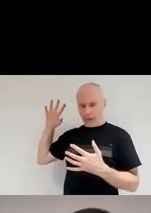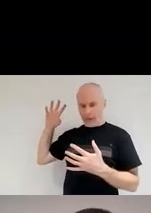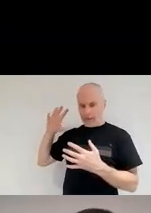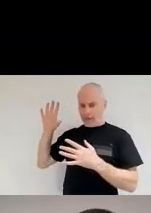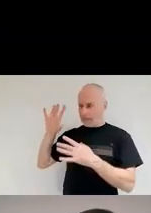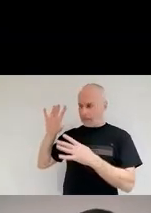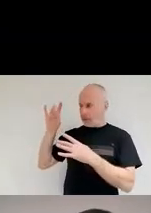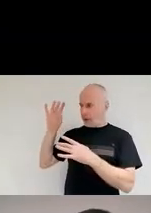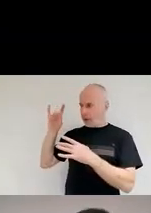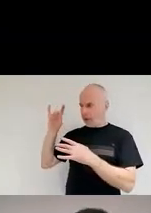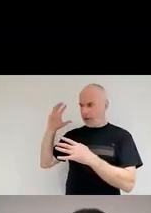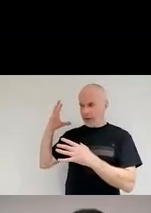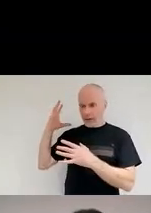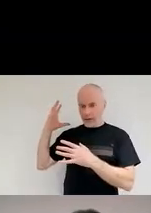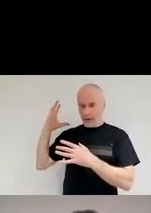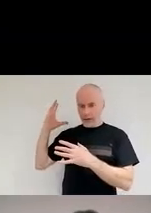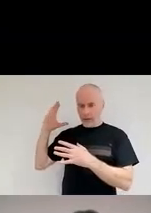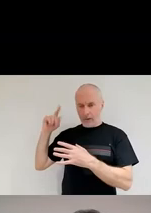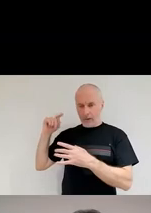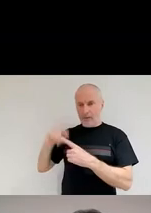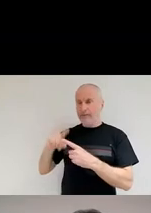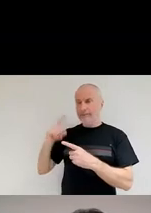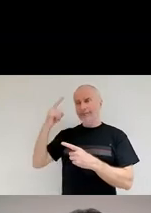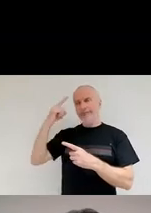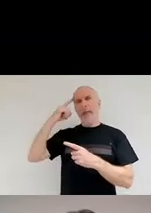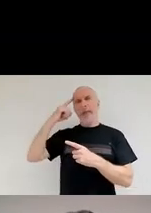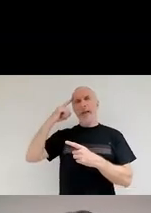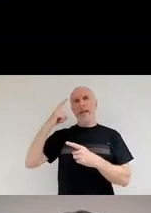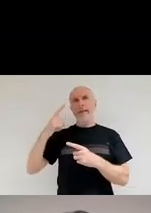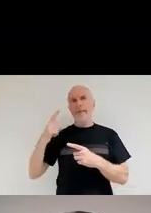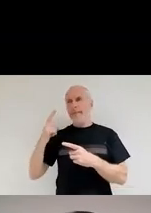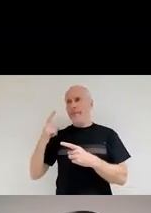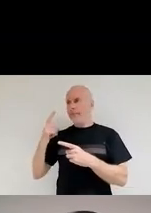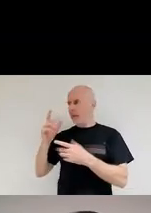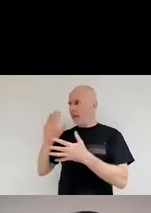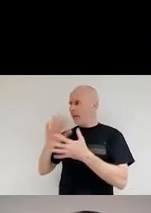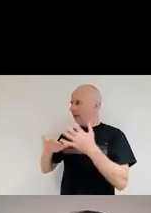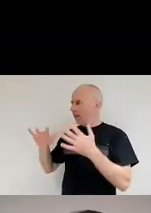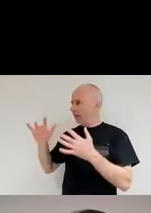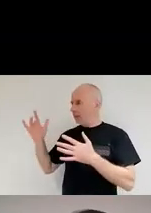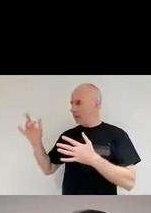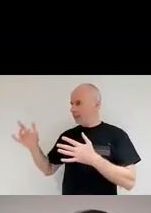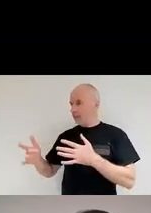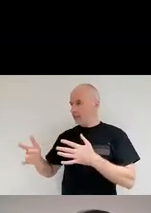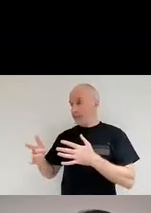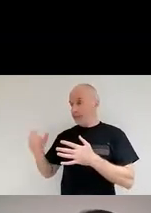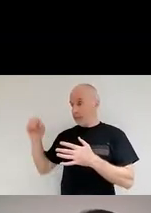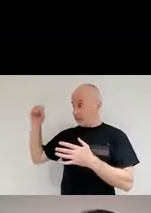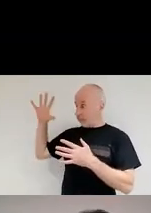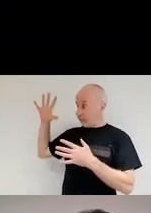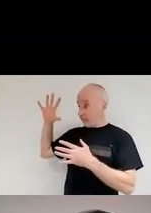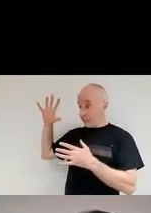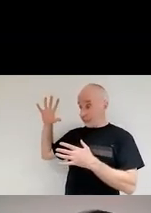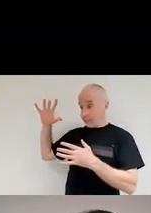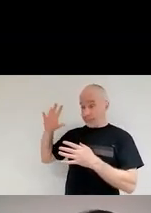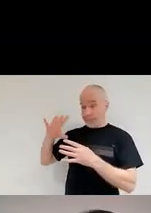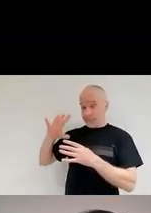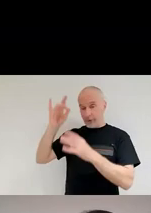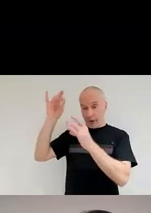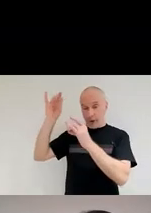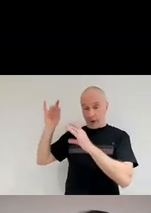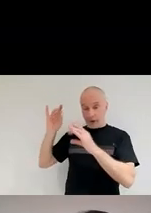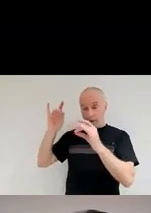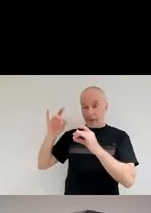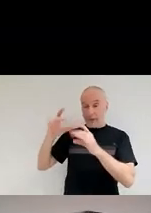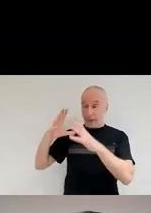why if we don't, we don't consider the star during its life, but during its death. So those really big stars,